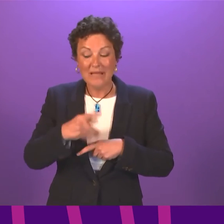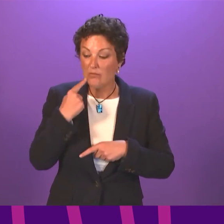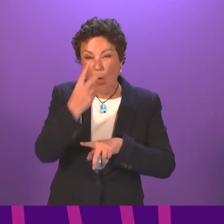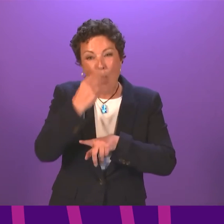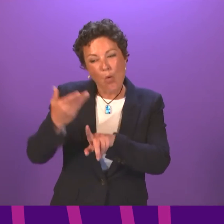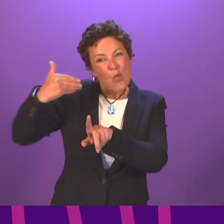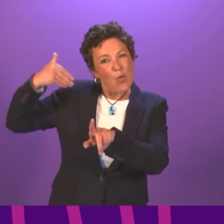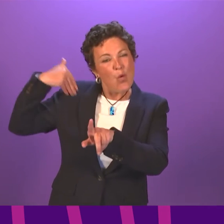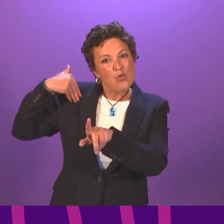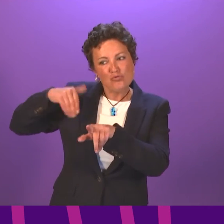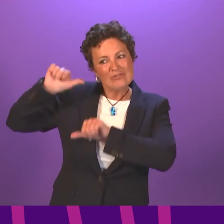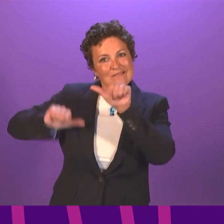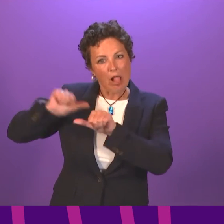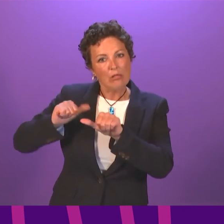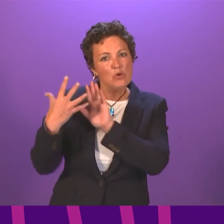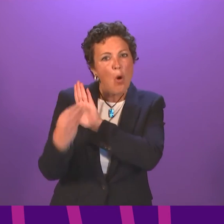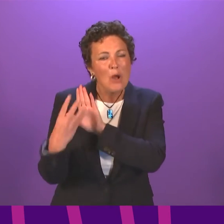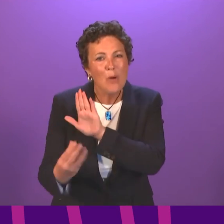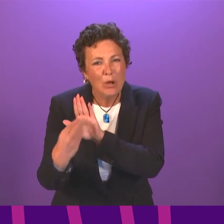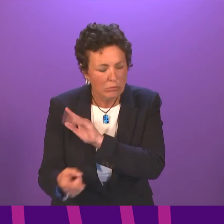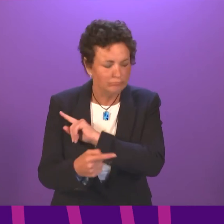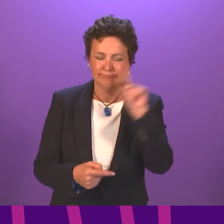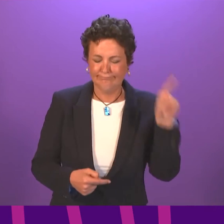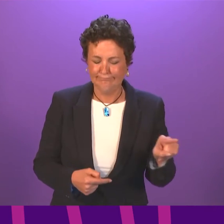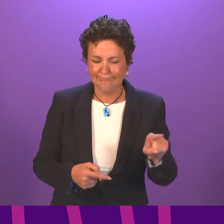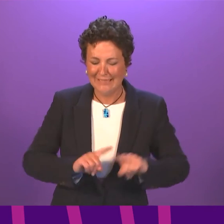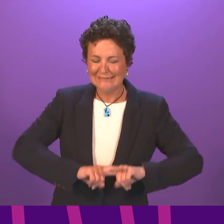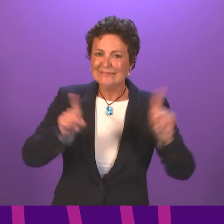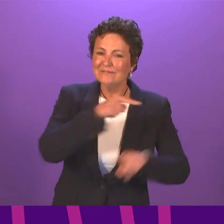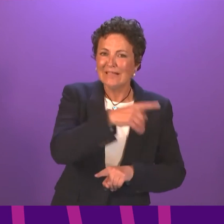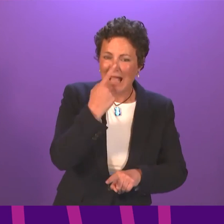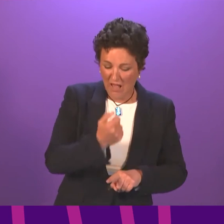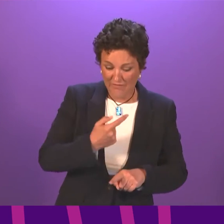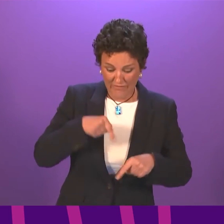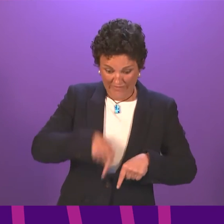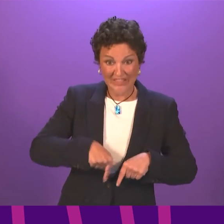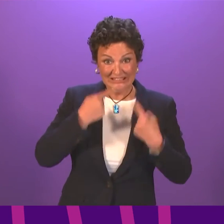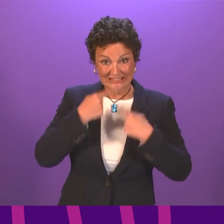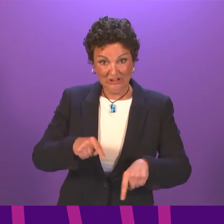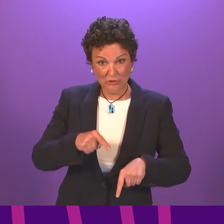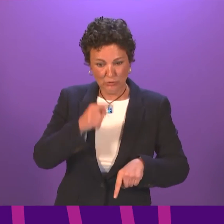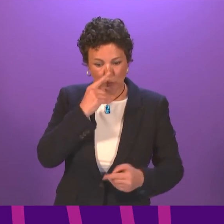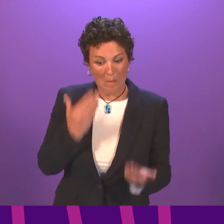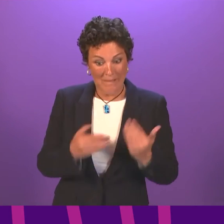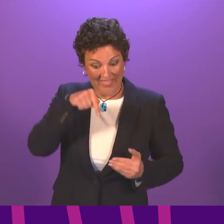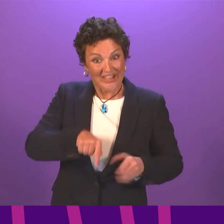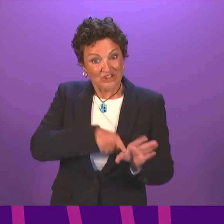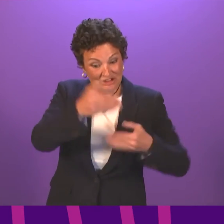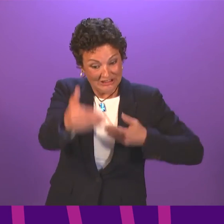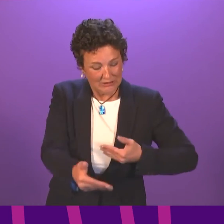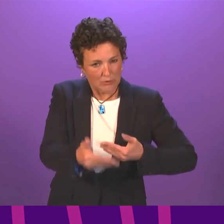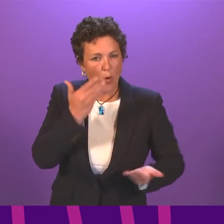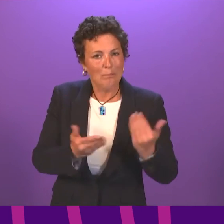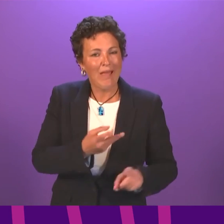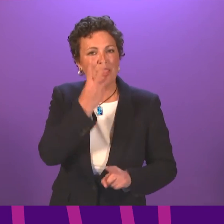And East Renfrewshire has a checklist to ensure that teachers compare this year's grades to the last three years. All of this